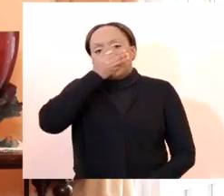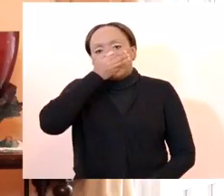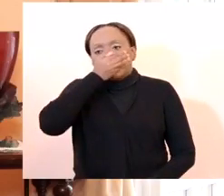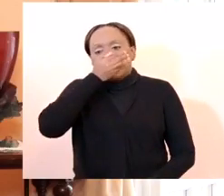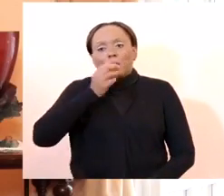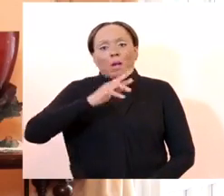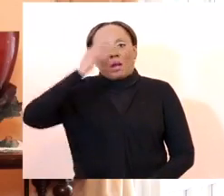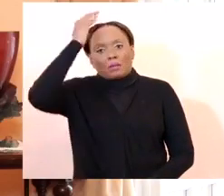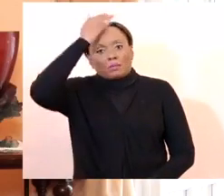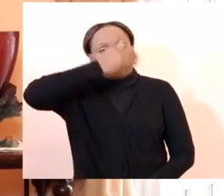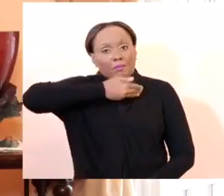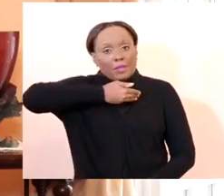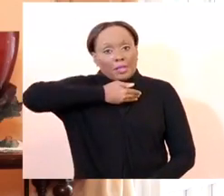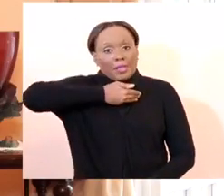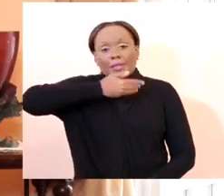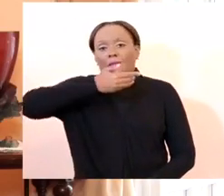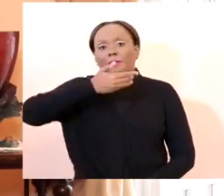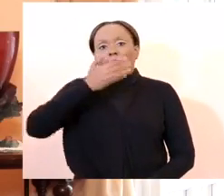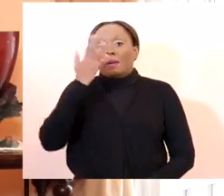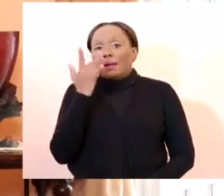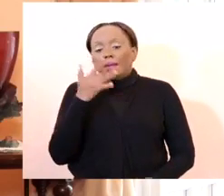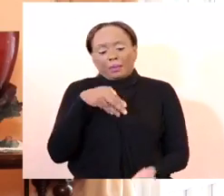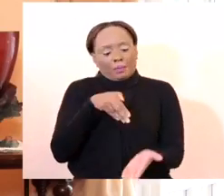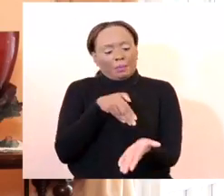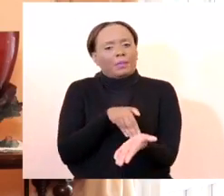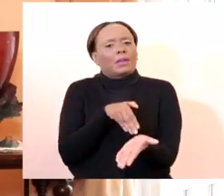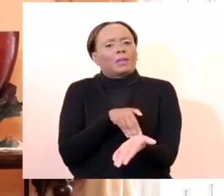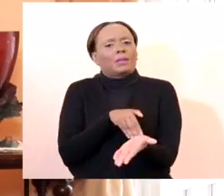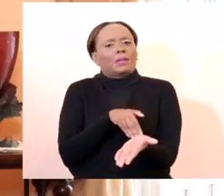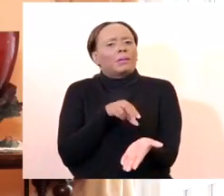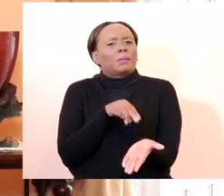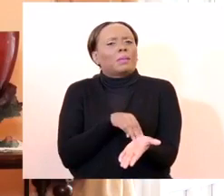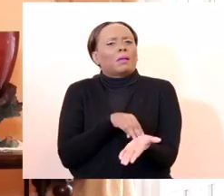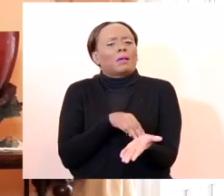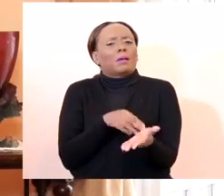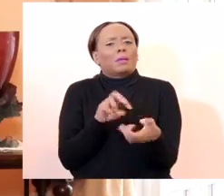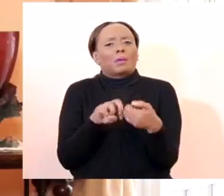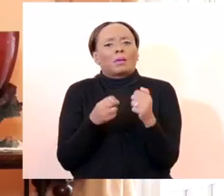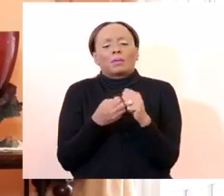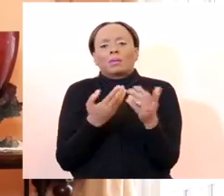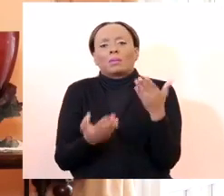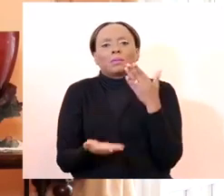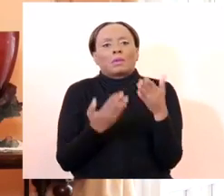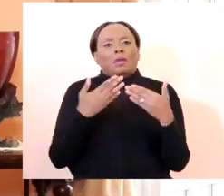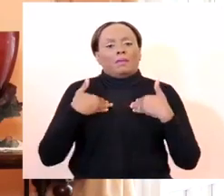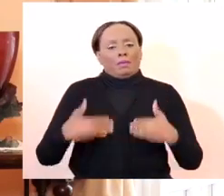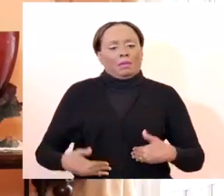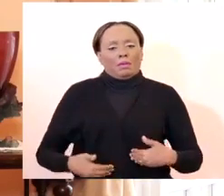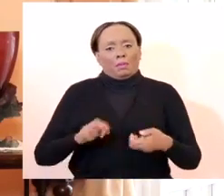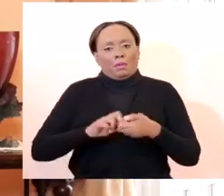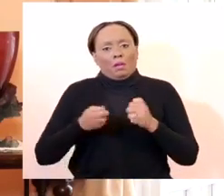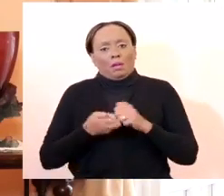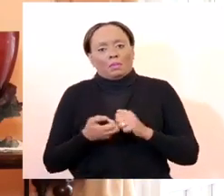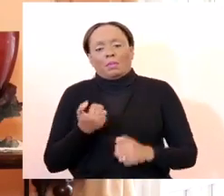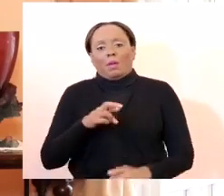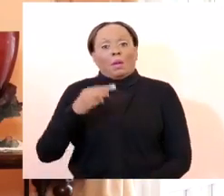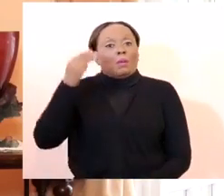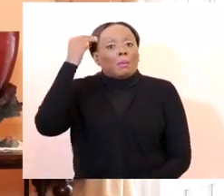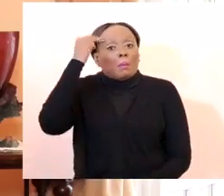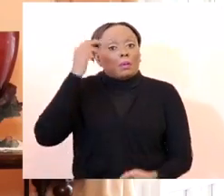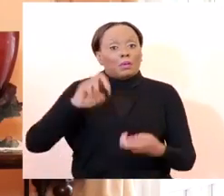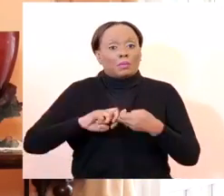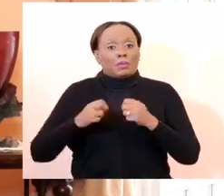face covering because of some medical condition. That medical condition may be mental, physical or maybe some other kind of disability.